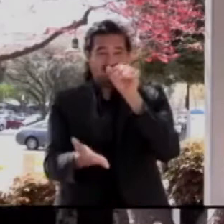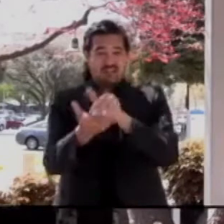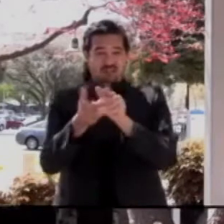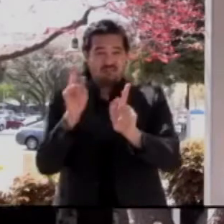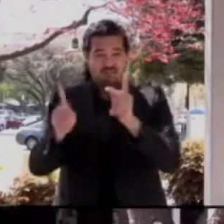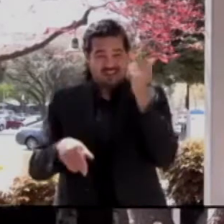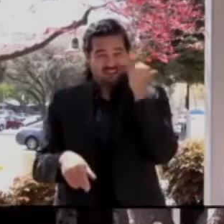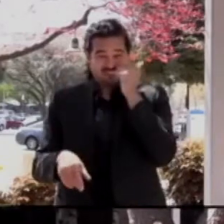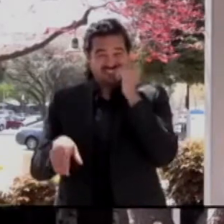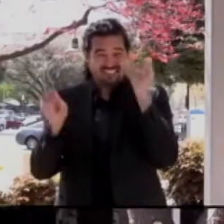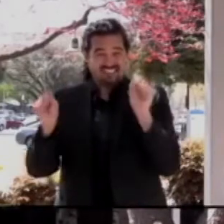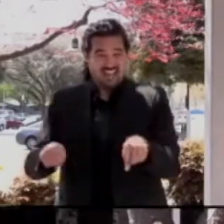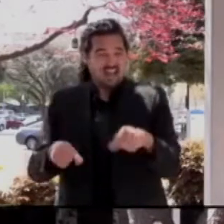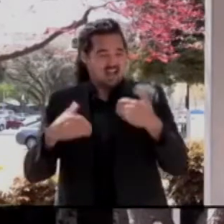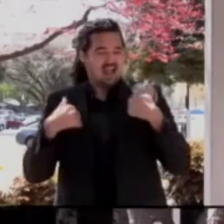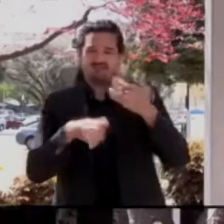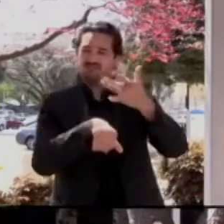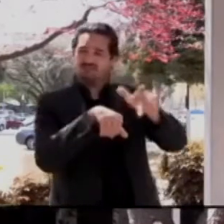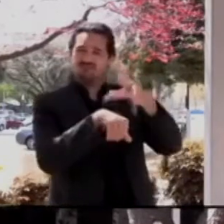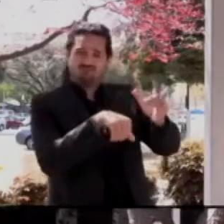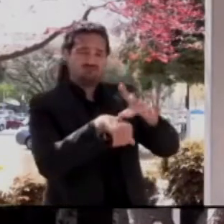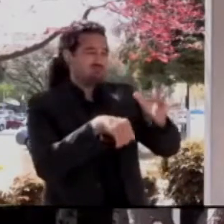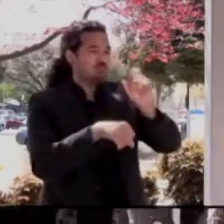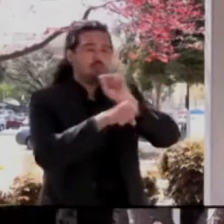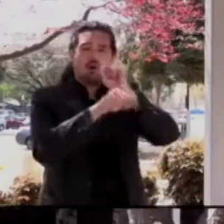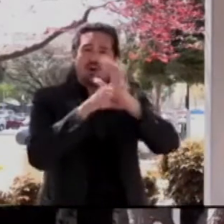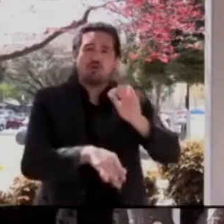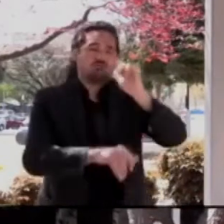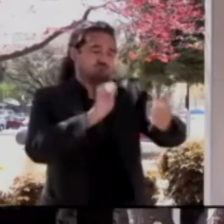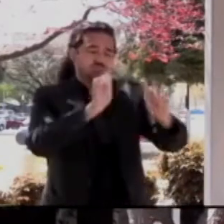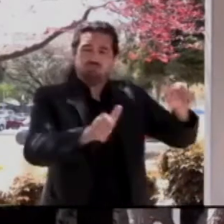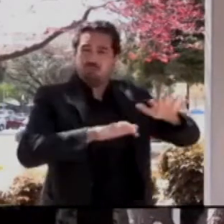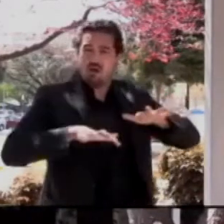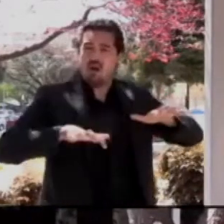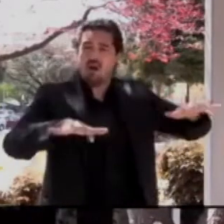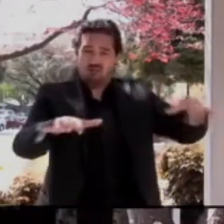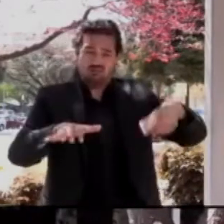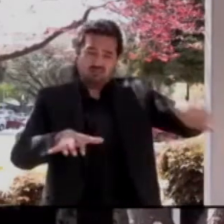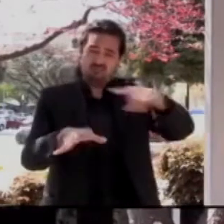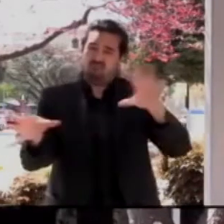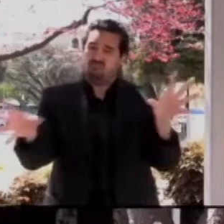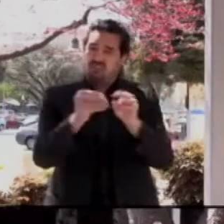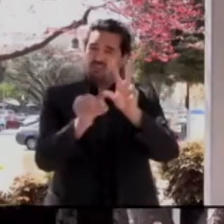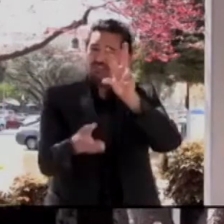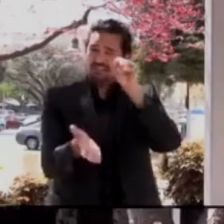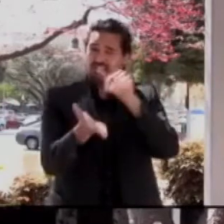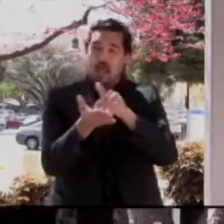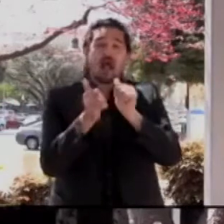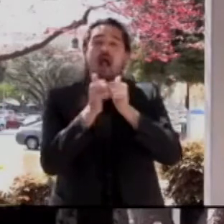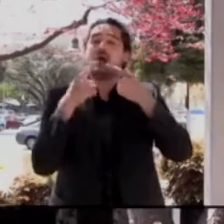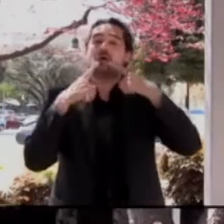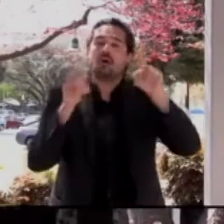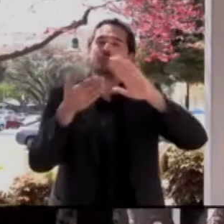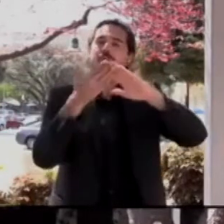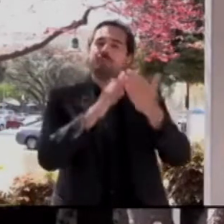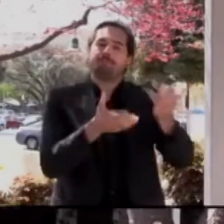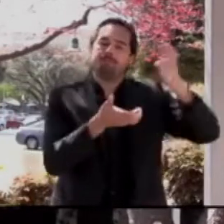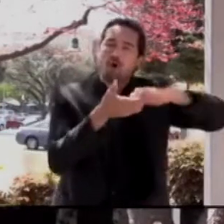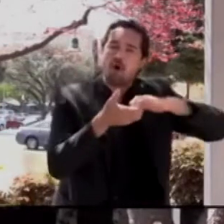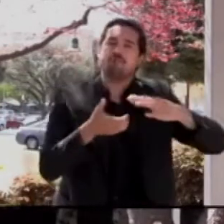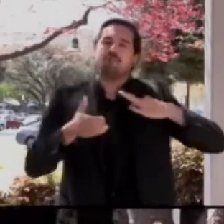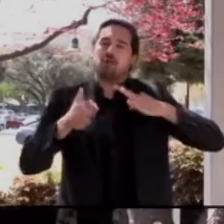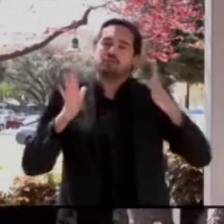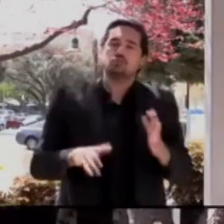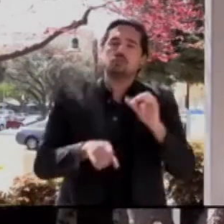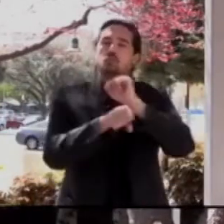including our nonprofit health clinics, it makes me not just proud to be part of Santa Clara County, it also makes me hopeful that we're getting closer and closer to being